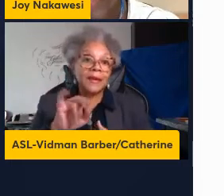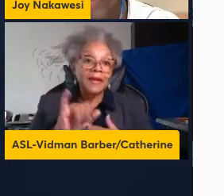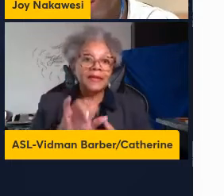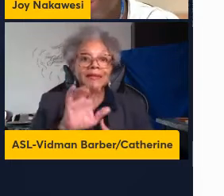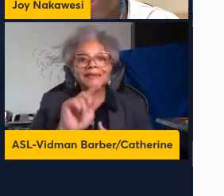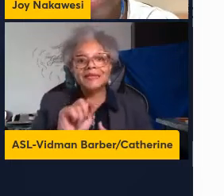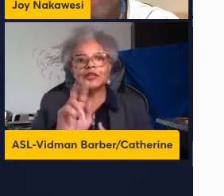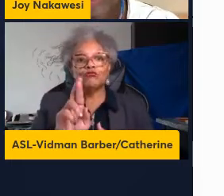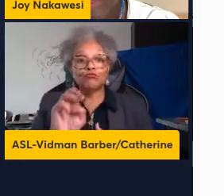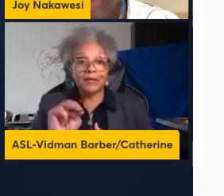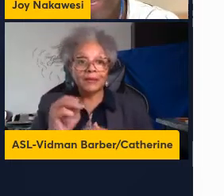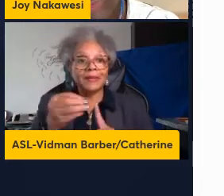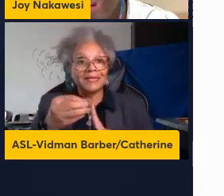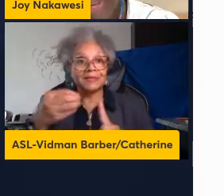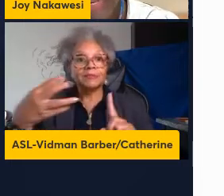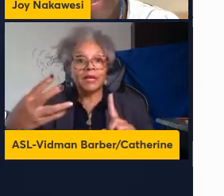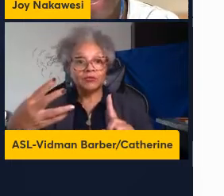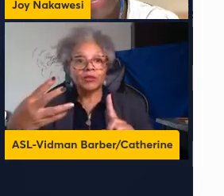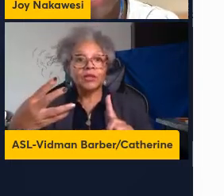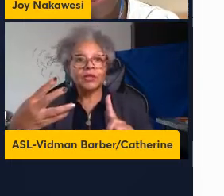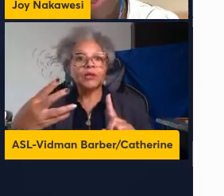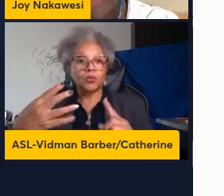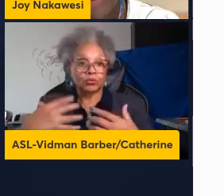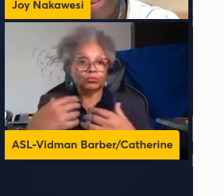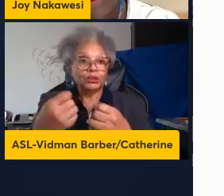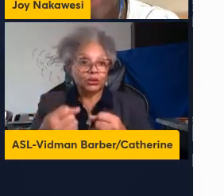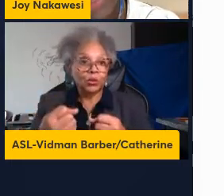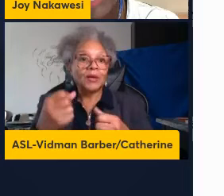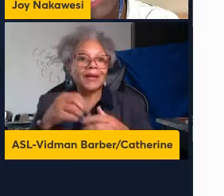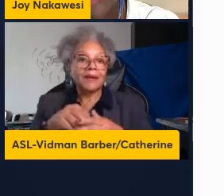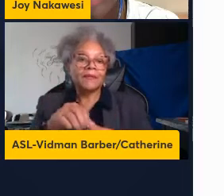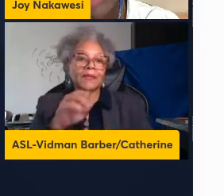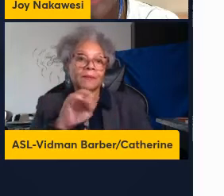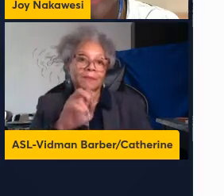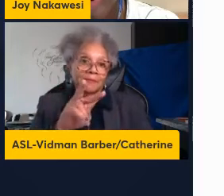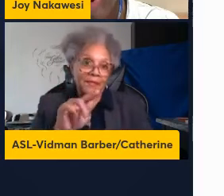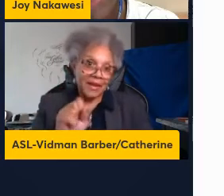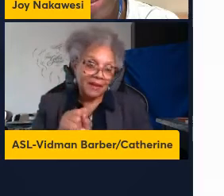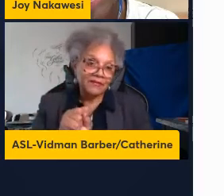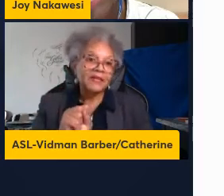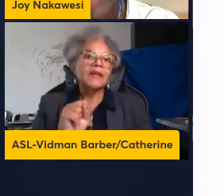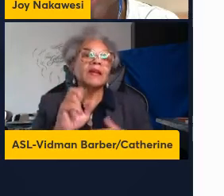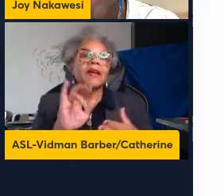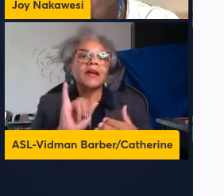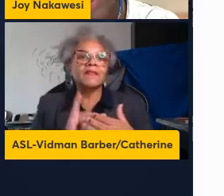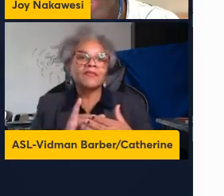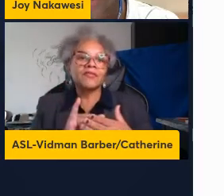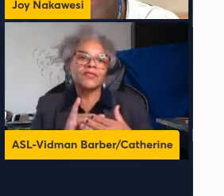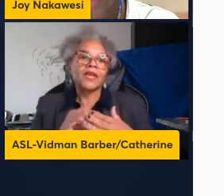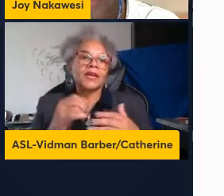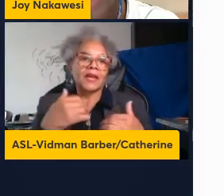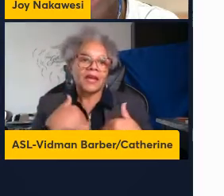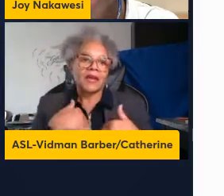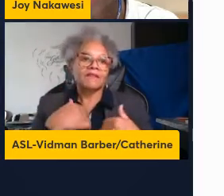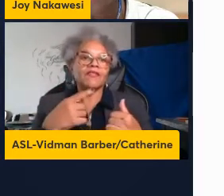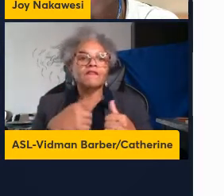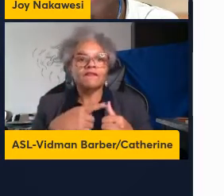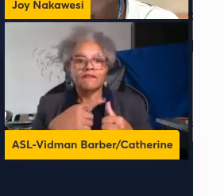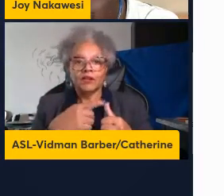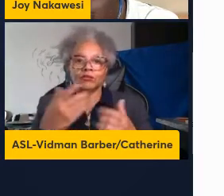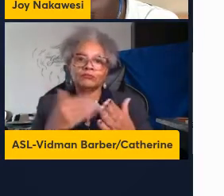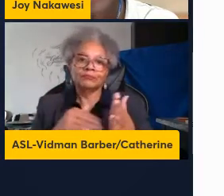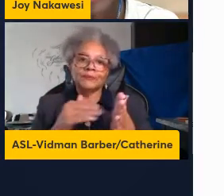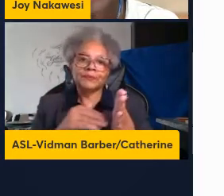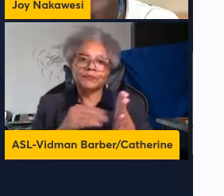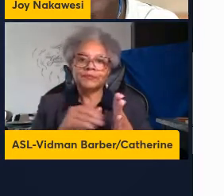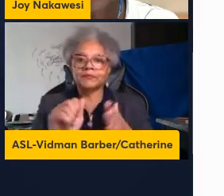expansion was restored in the Mavs knockout mice that received recombinant interferon alpha however